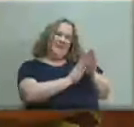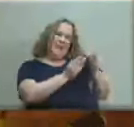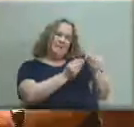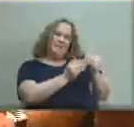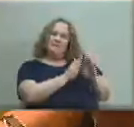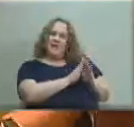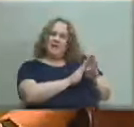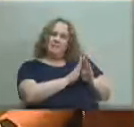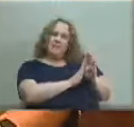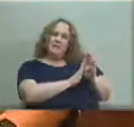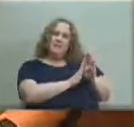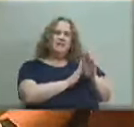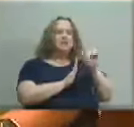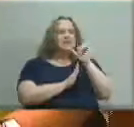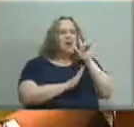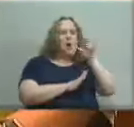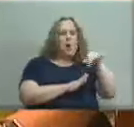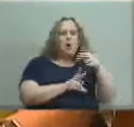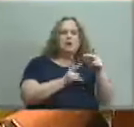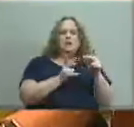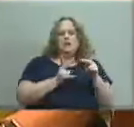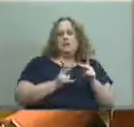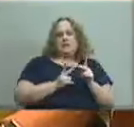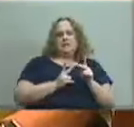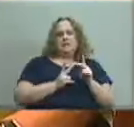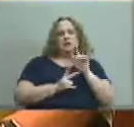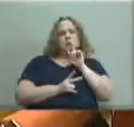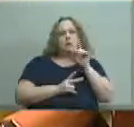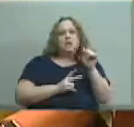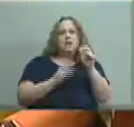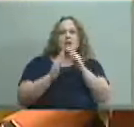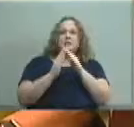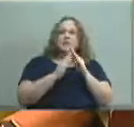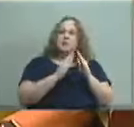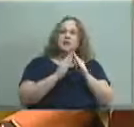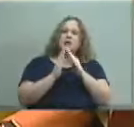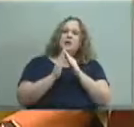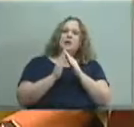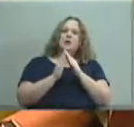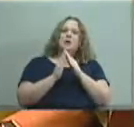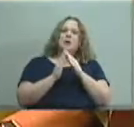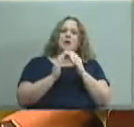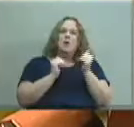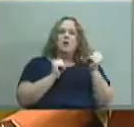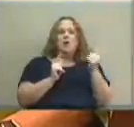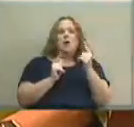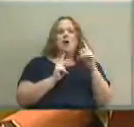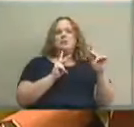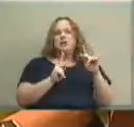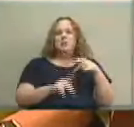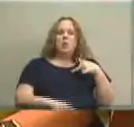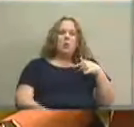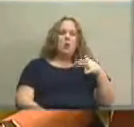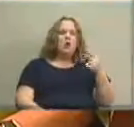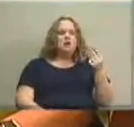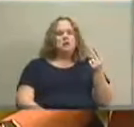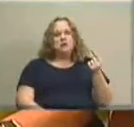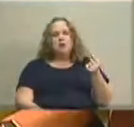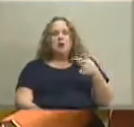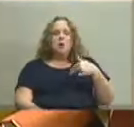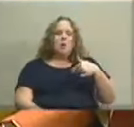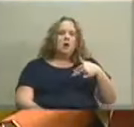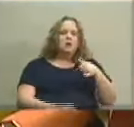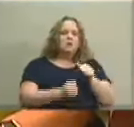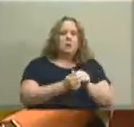if you ever get the opportunity come out there I always tell people we have people out there walking their dogs themselves their